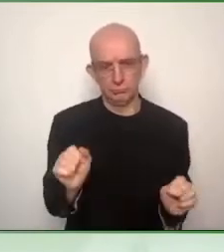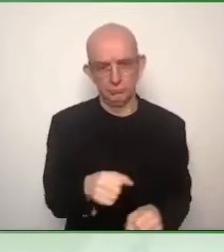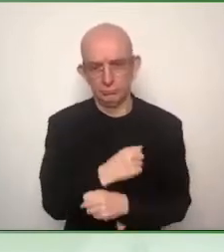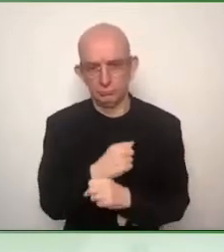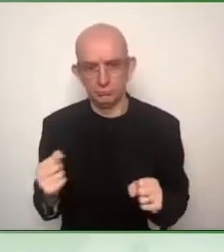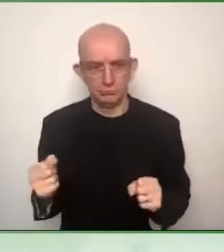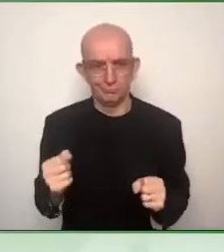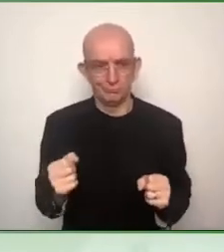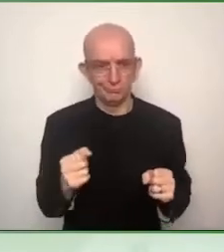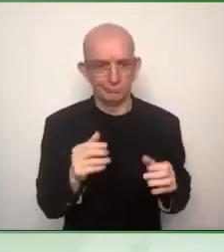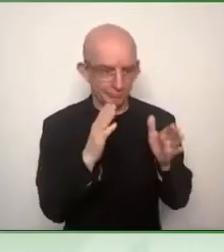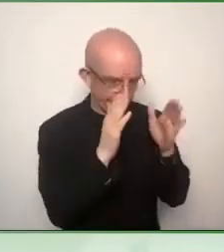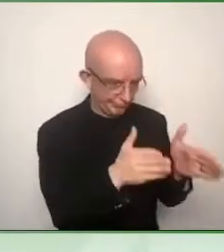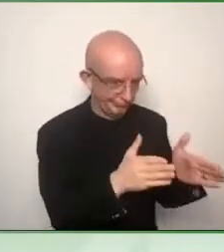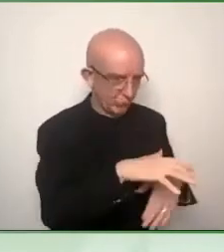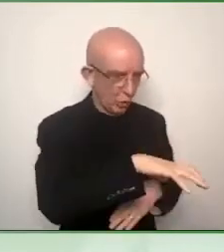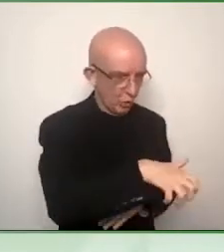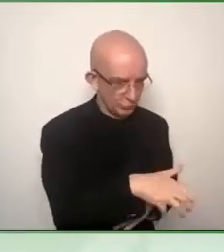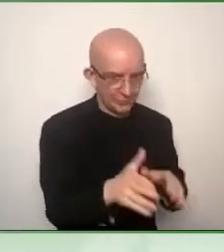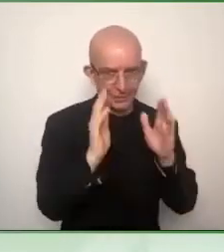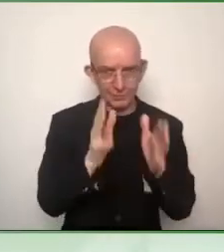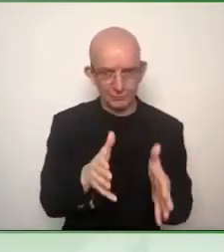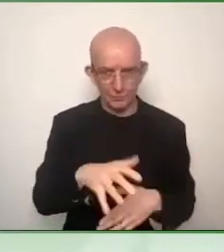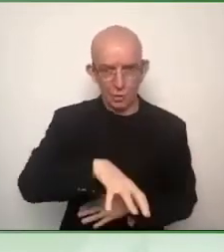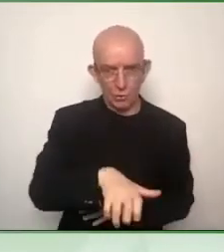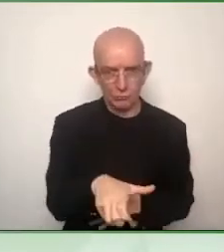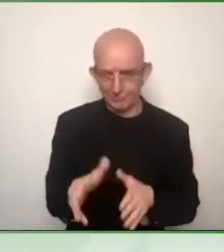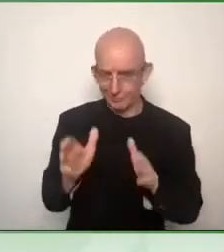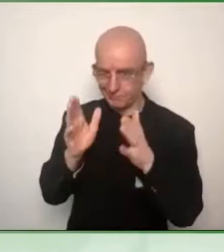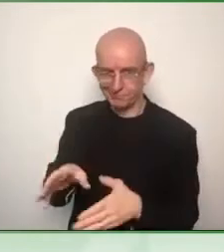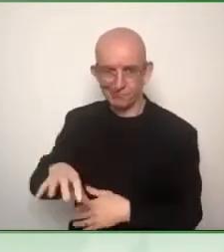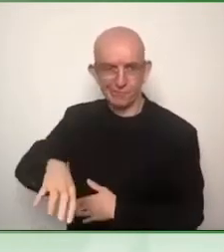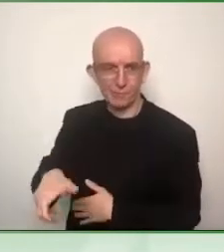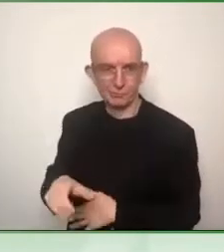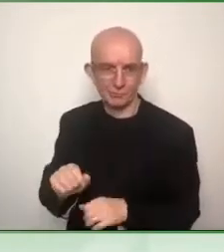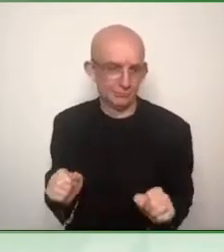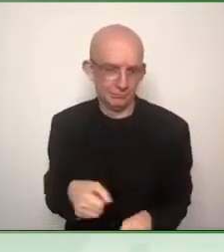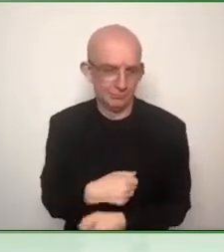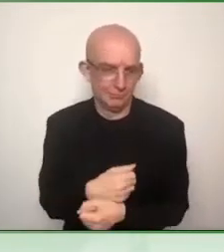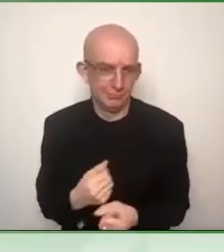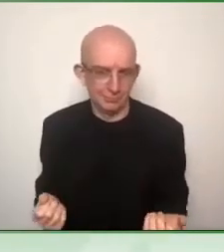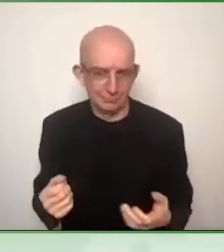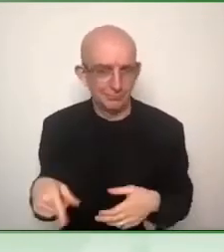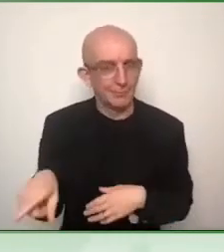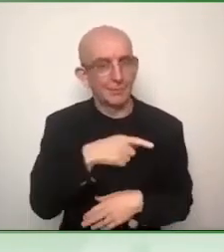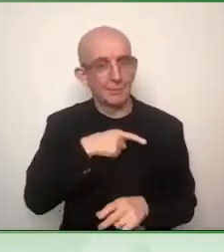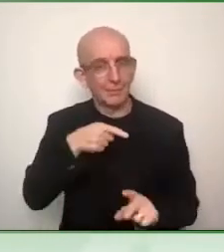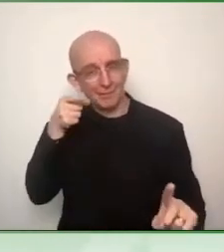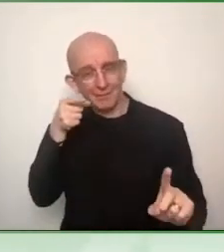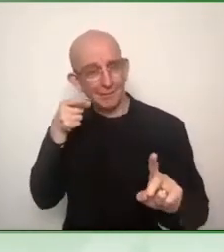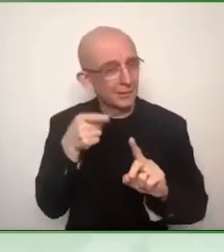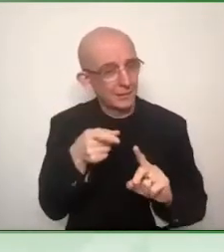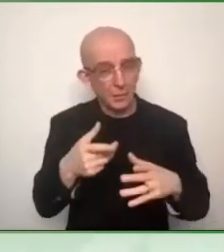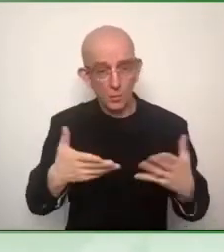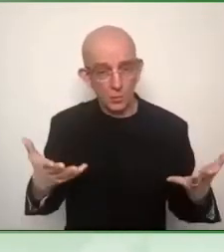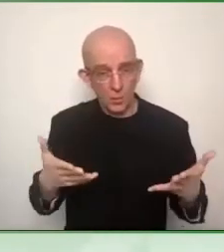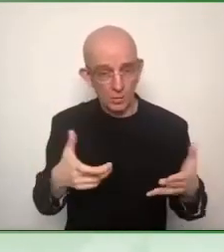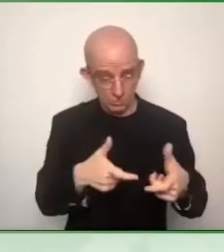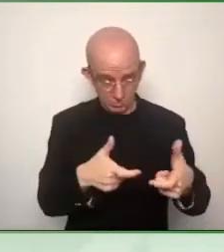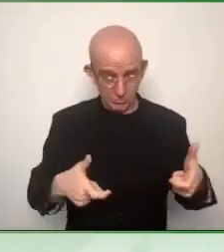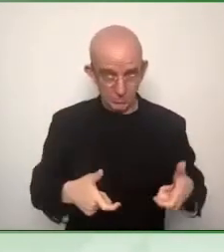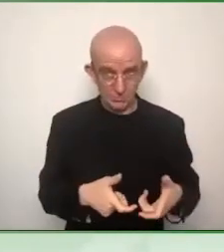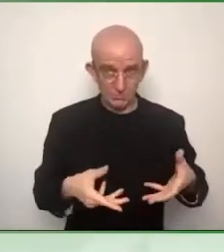products that are universally provided, you know, an excellent customer experience,